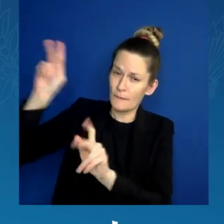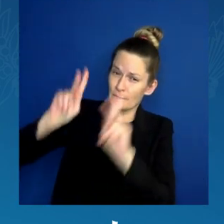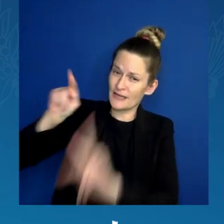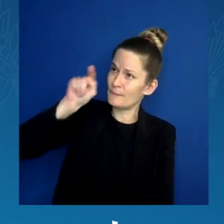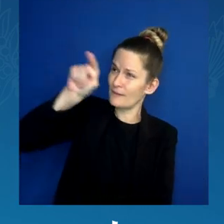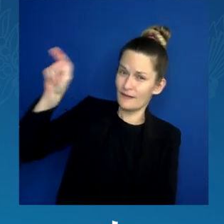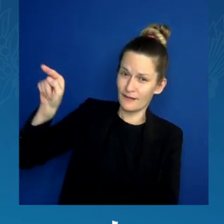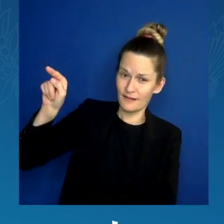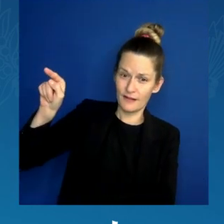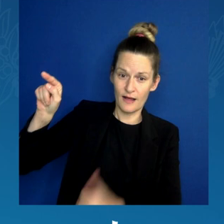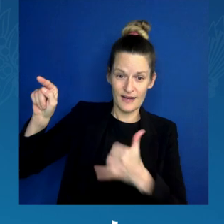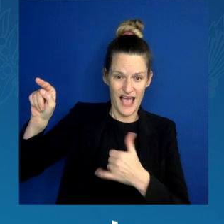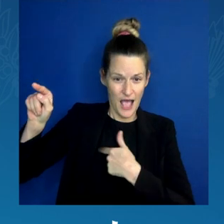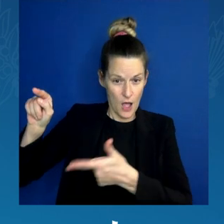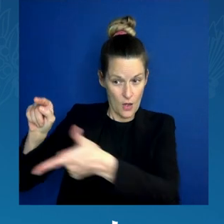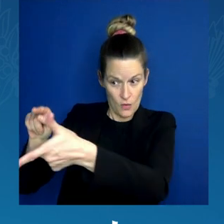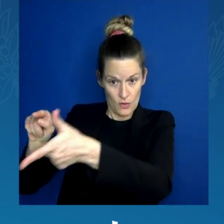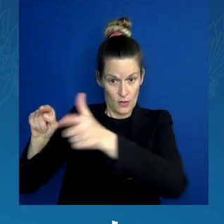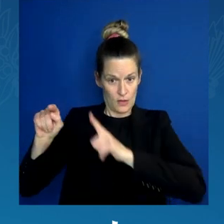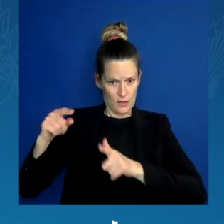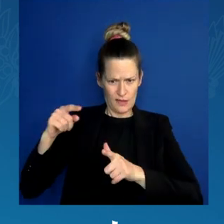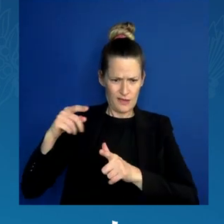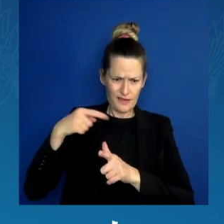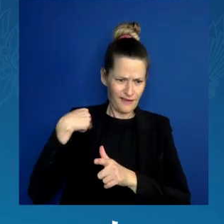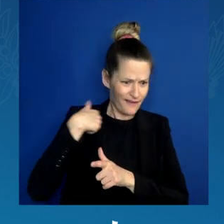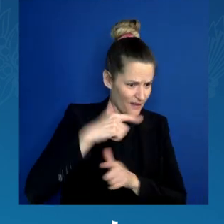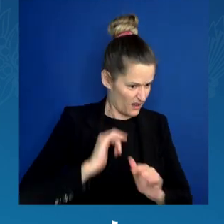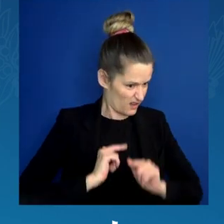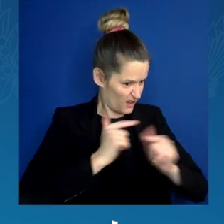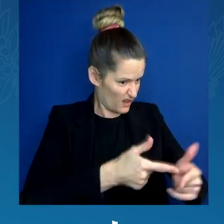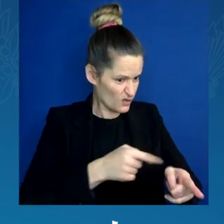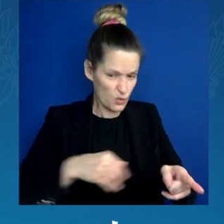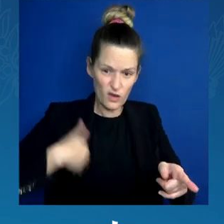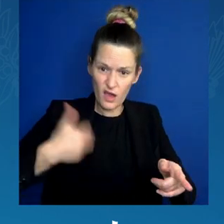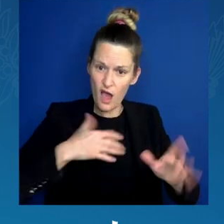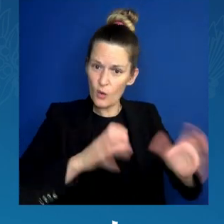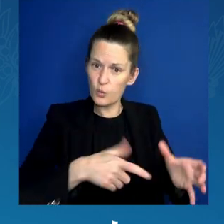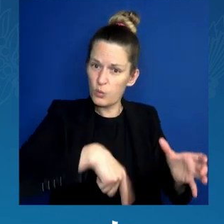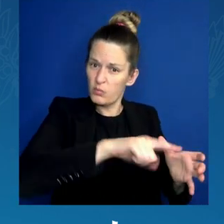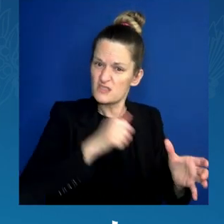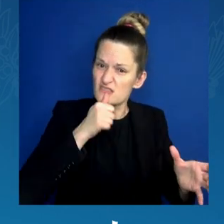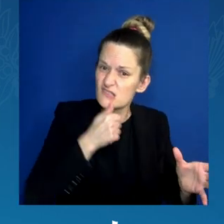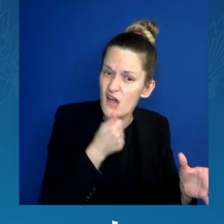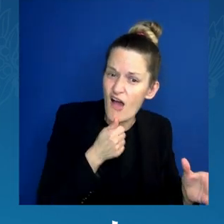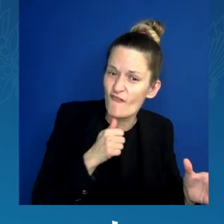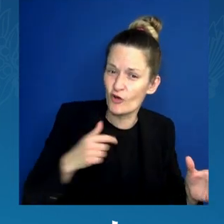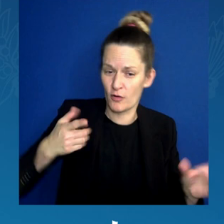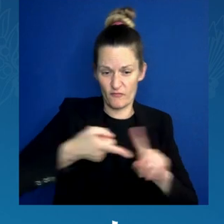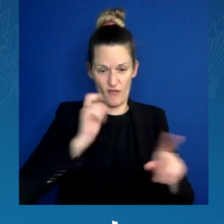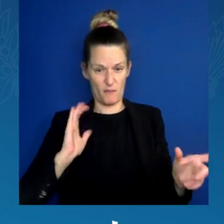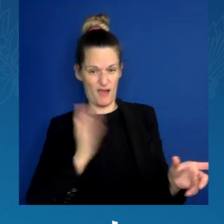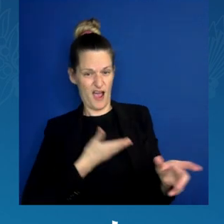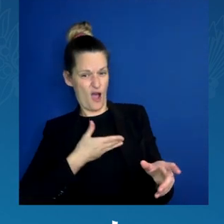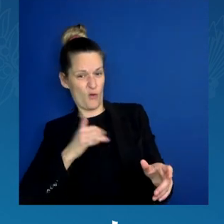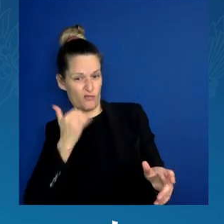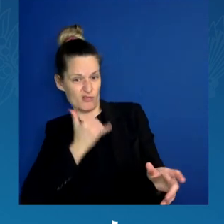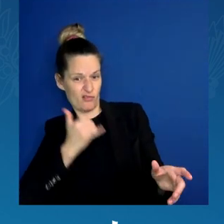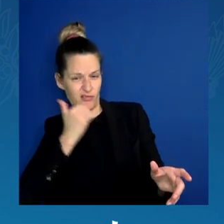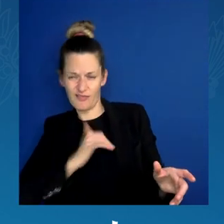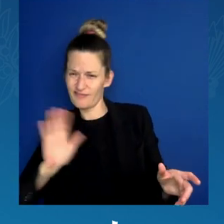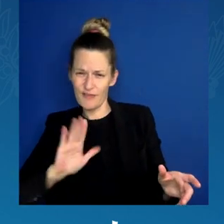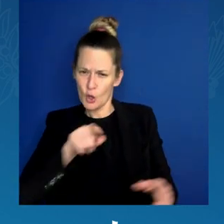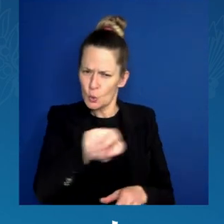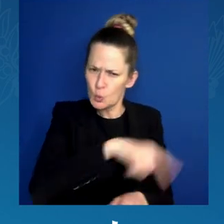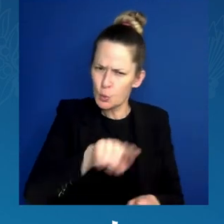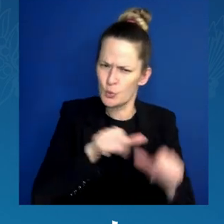encourage you to keep, keep it up and make those demands. And don't hear,